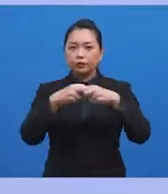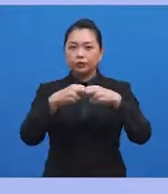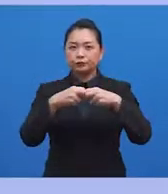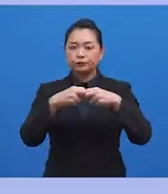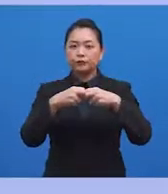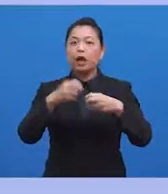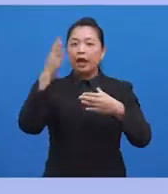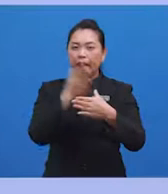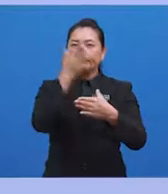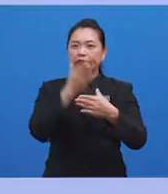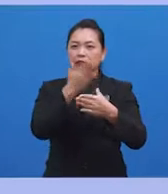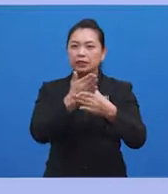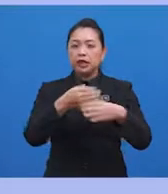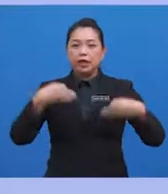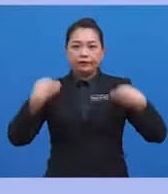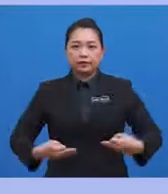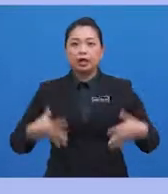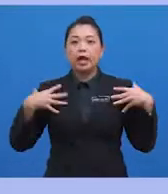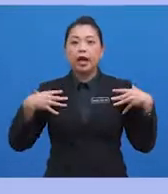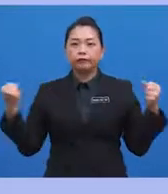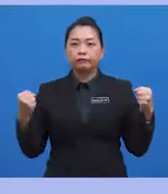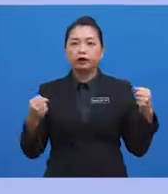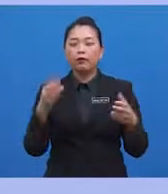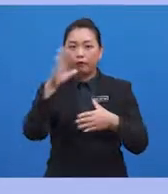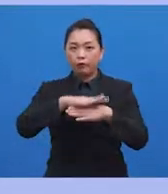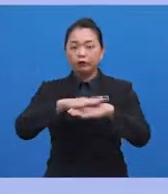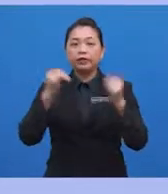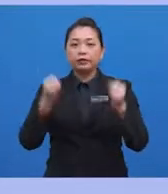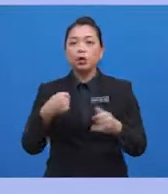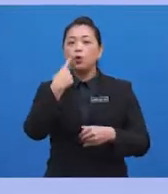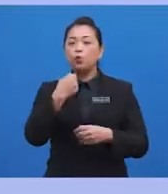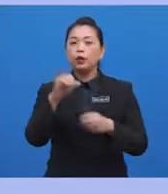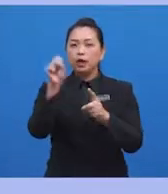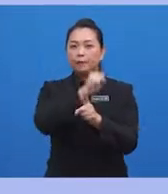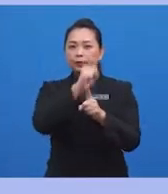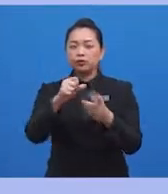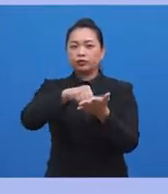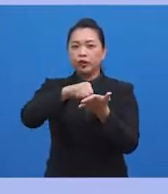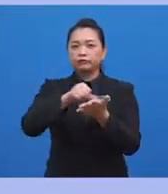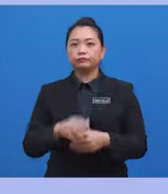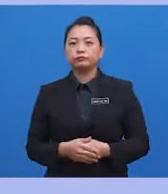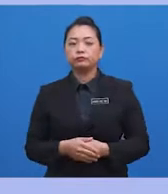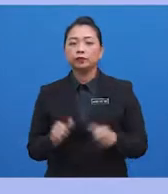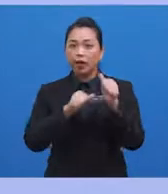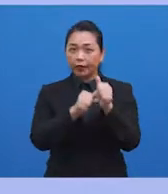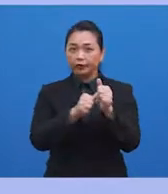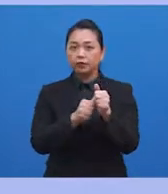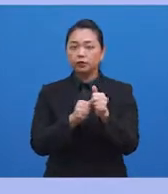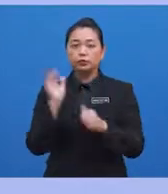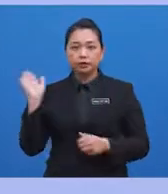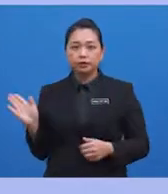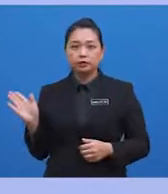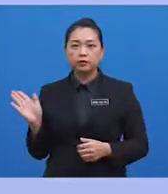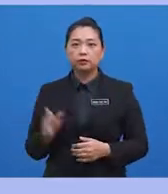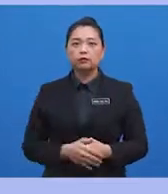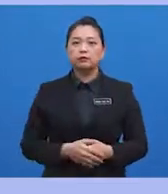health of the individual who is abusing drugs over a sustained period of time. Now, according to the National Institute of Drug